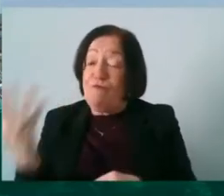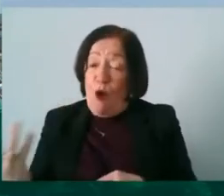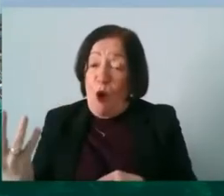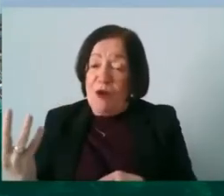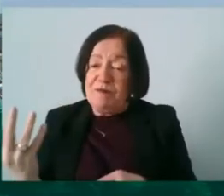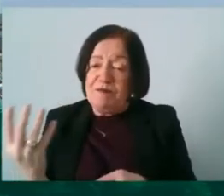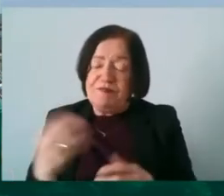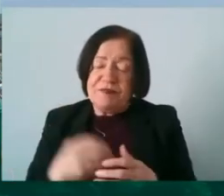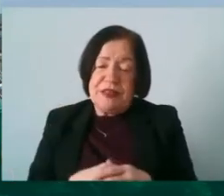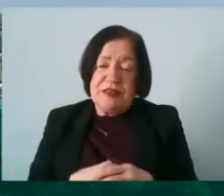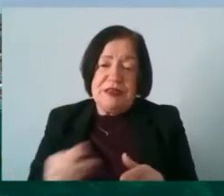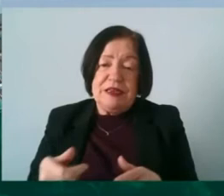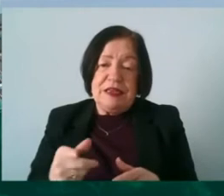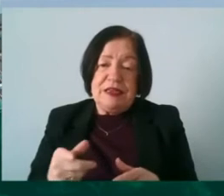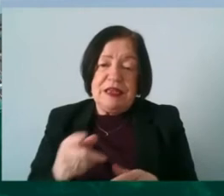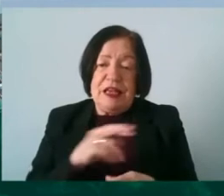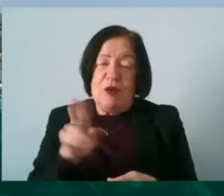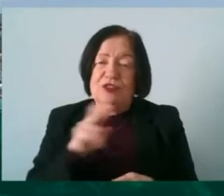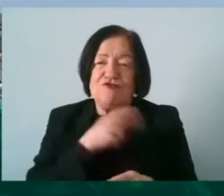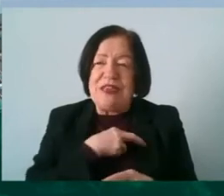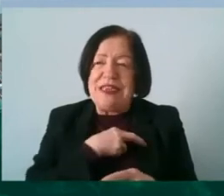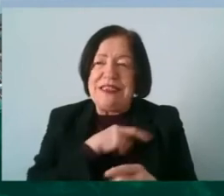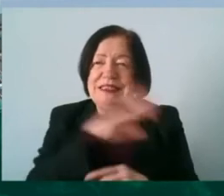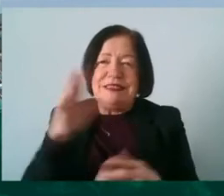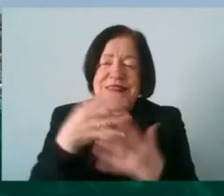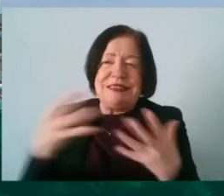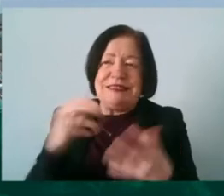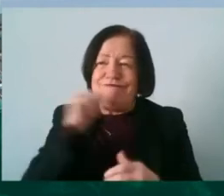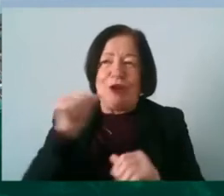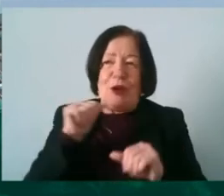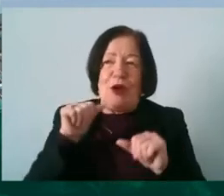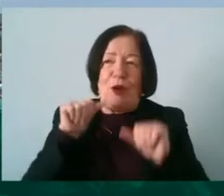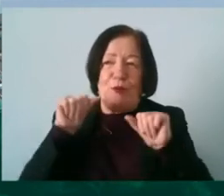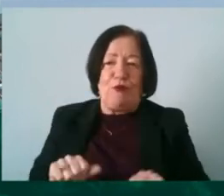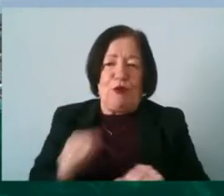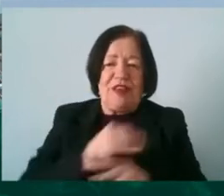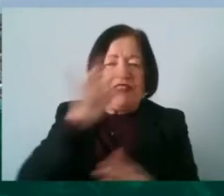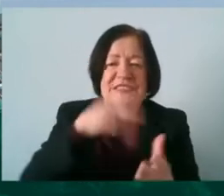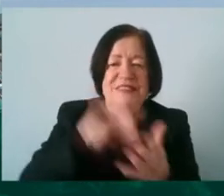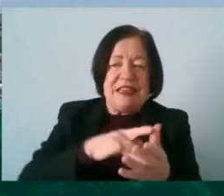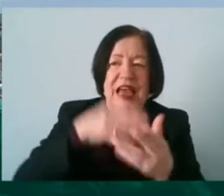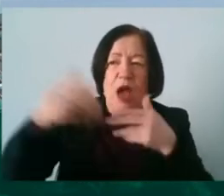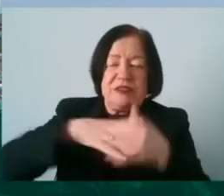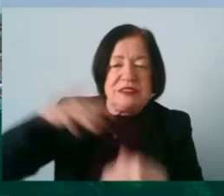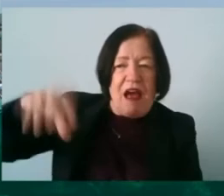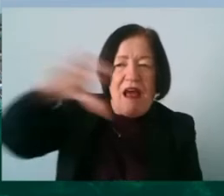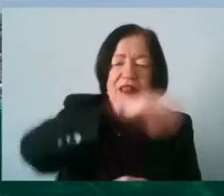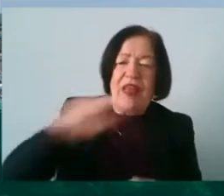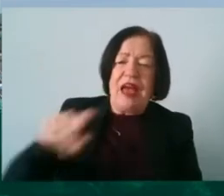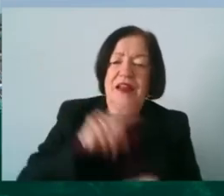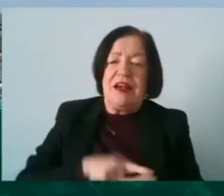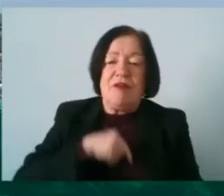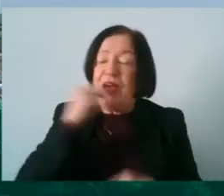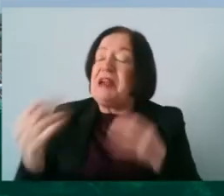it was not met widely with approval from a lot of people in the city and legion at that time but we hadn't played